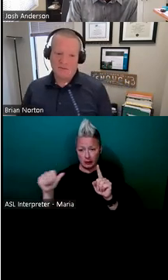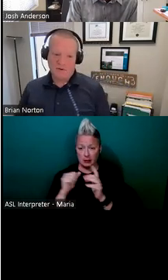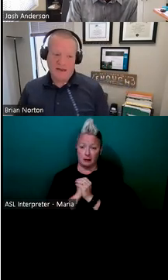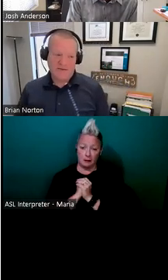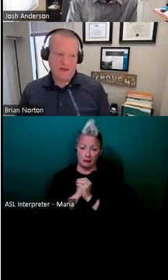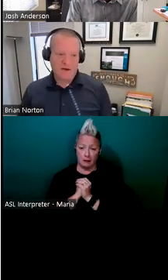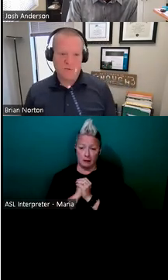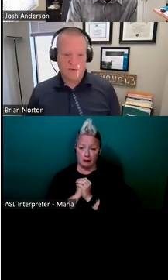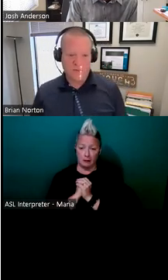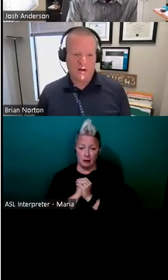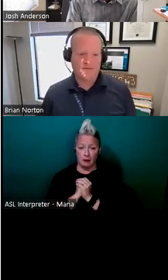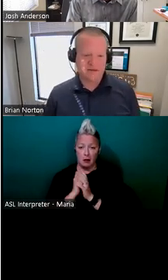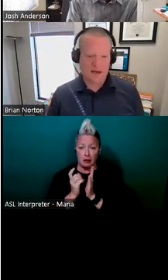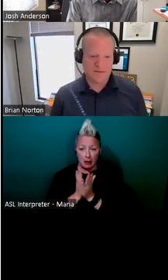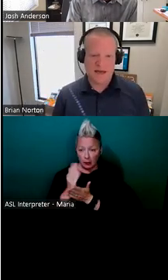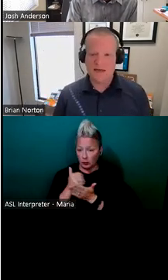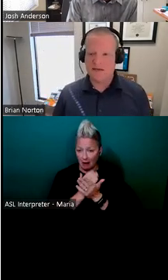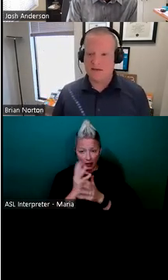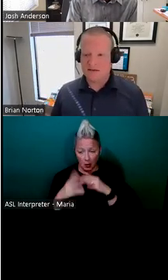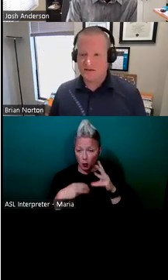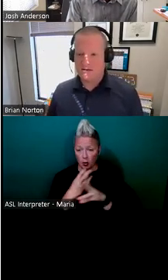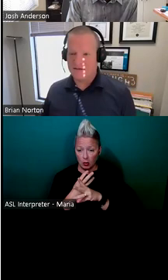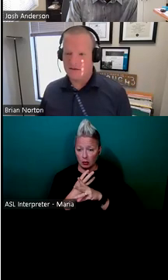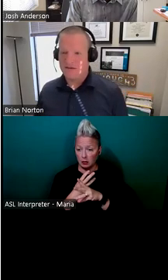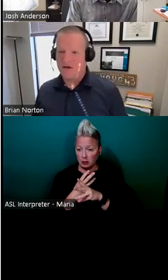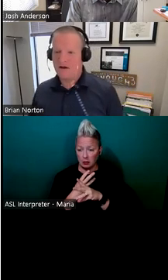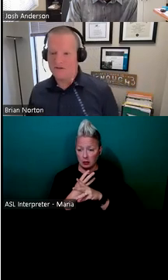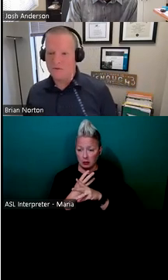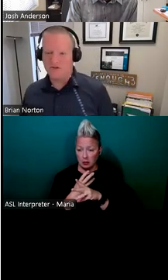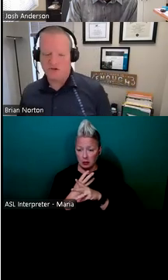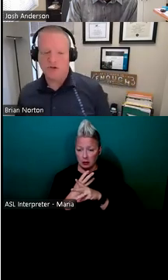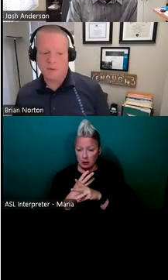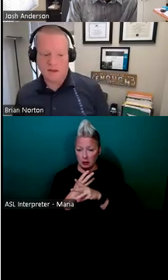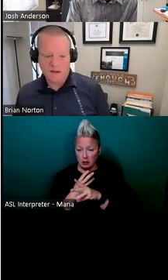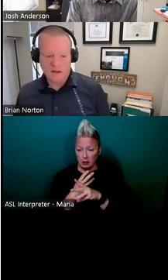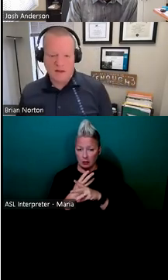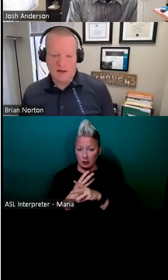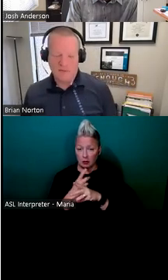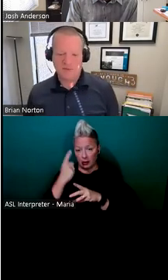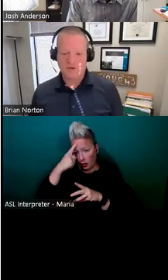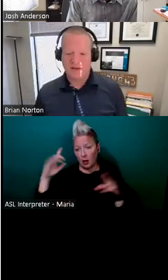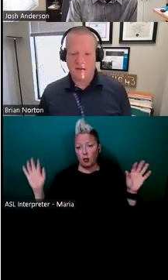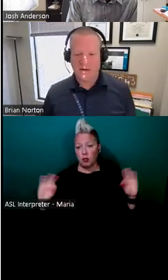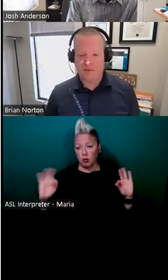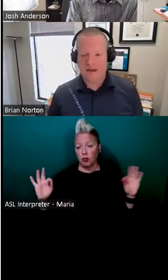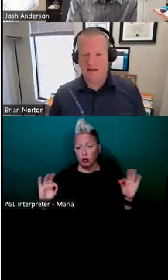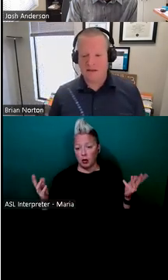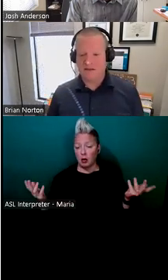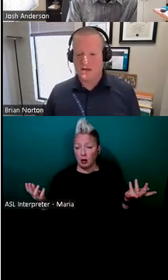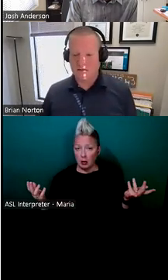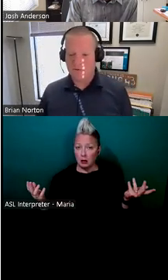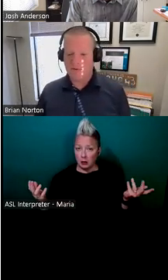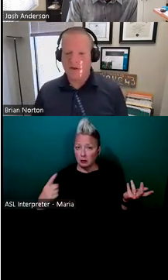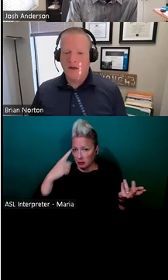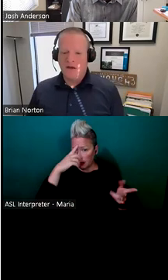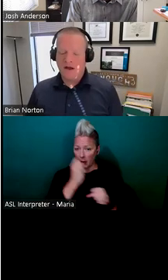to be able to navigate a world where oftentimes that isn't necessarily thought of as much as it should be. Um, as we try to think about making things